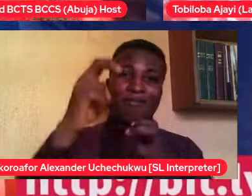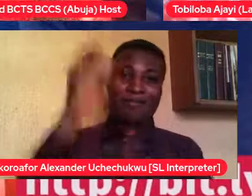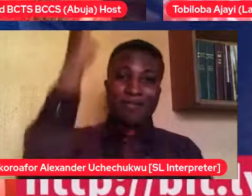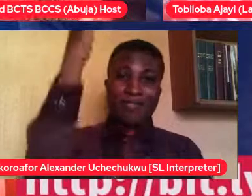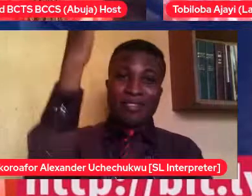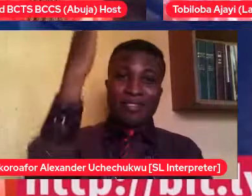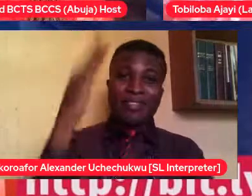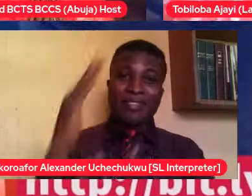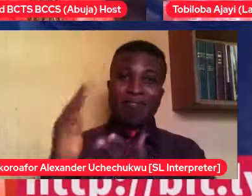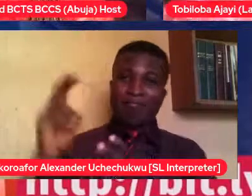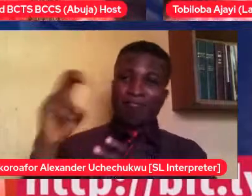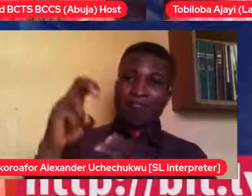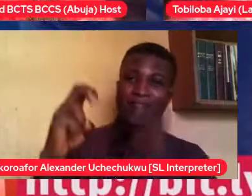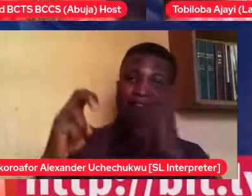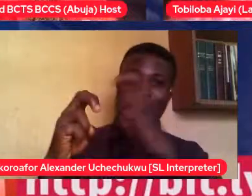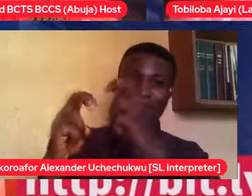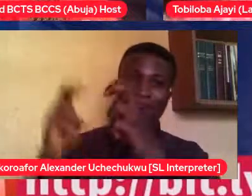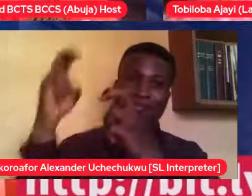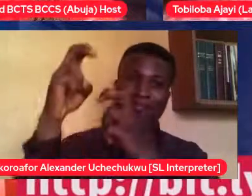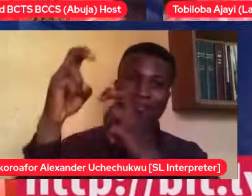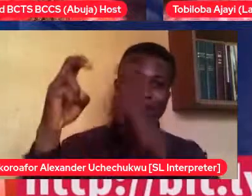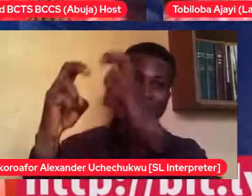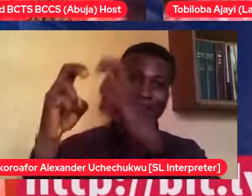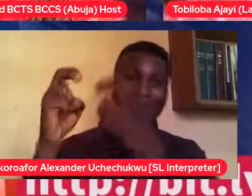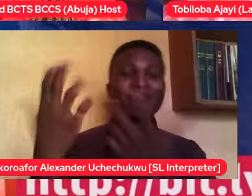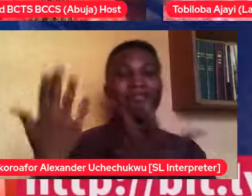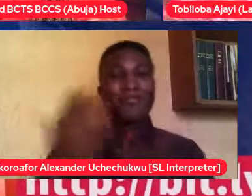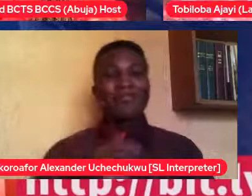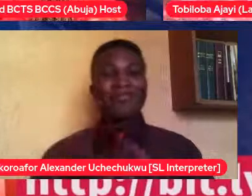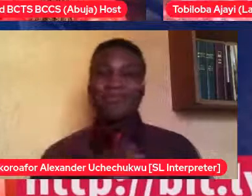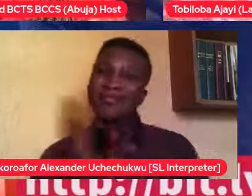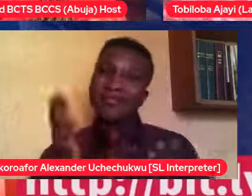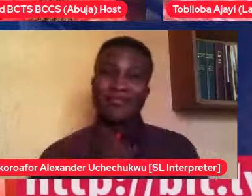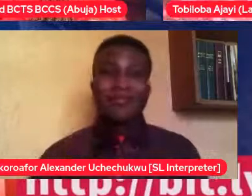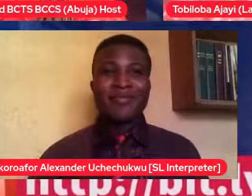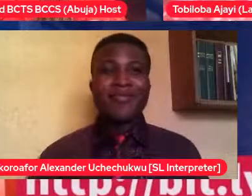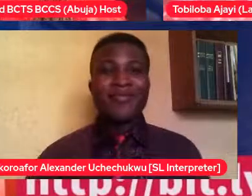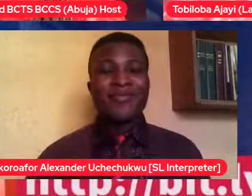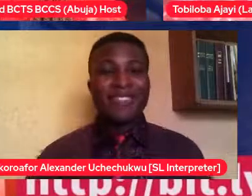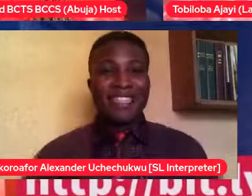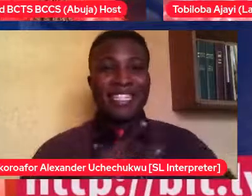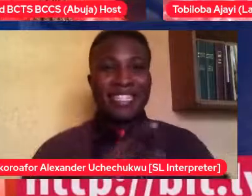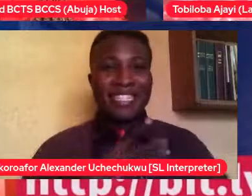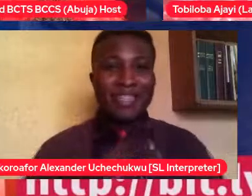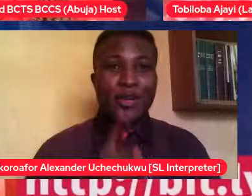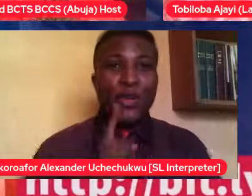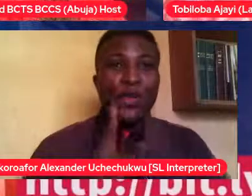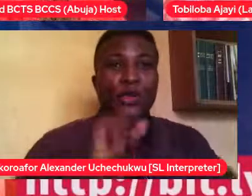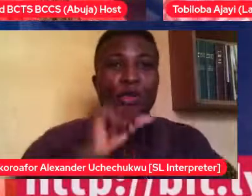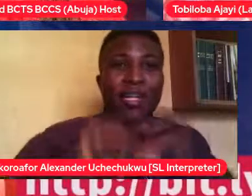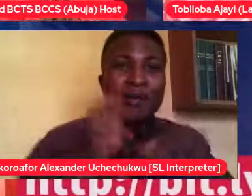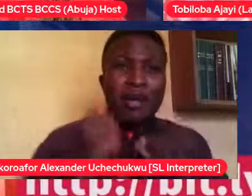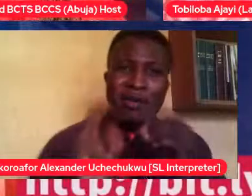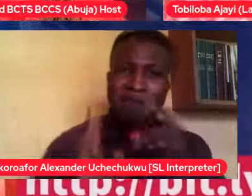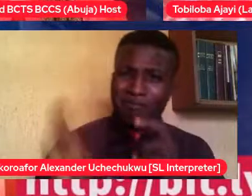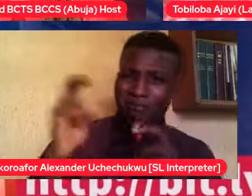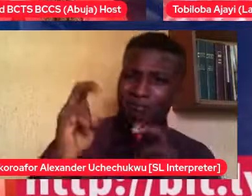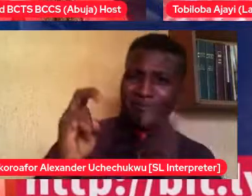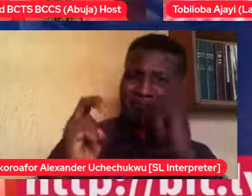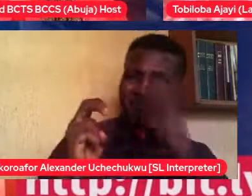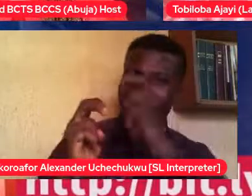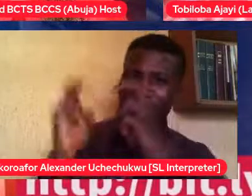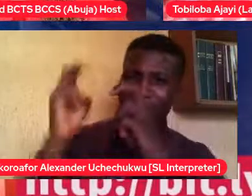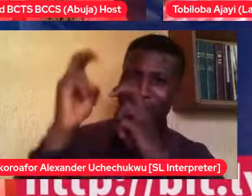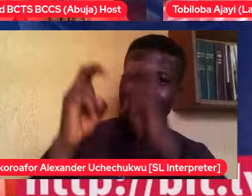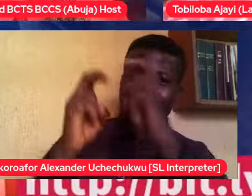Oh, interesting. I said I was going to keep it brief. So talking about climbing trees, climbing trees, is it true that you cannot climb a